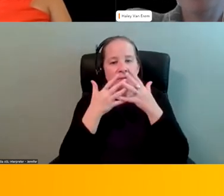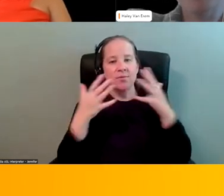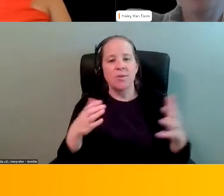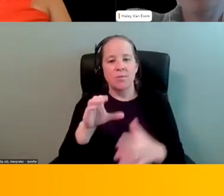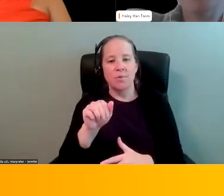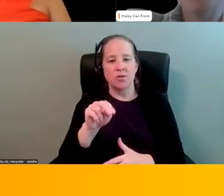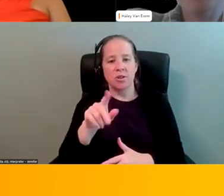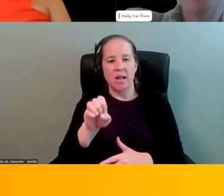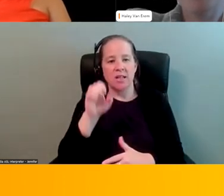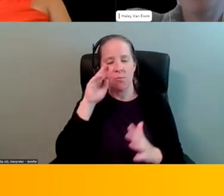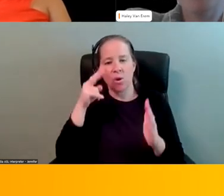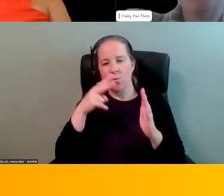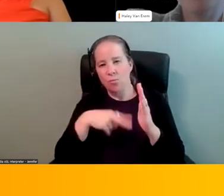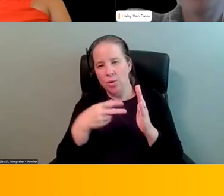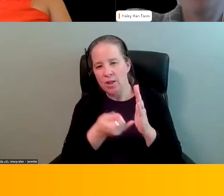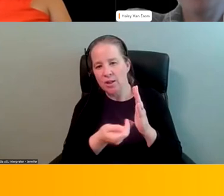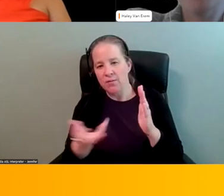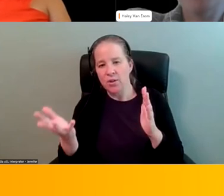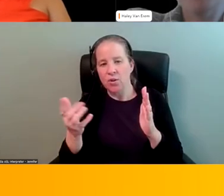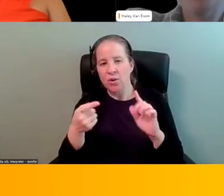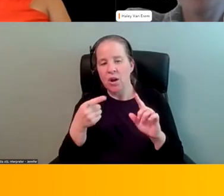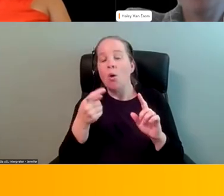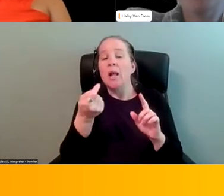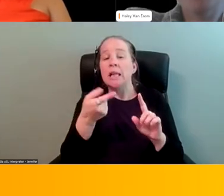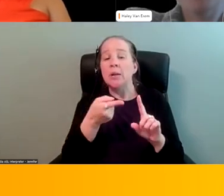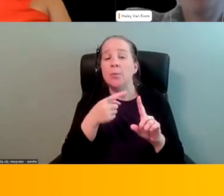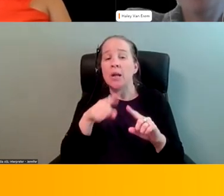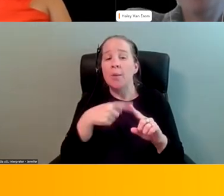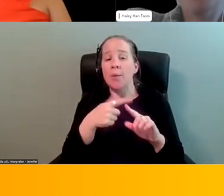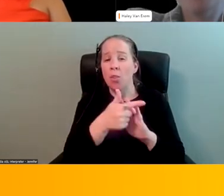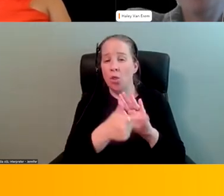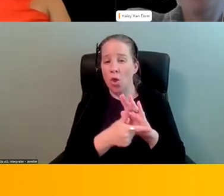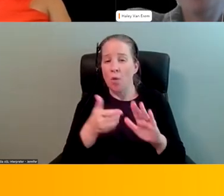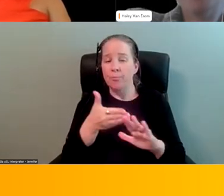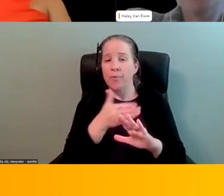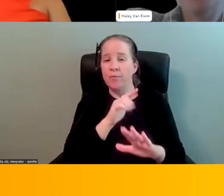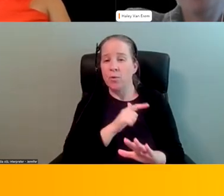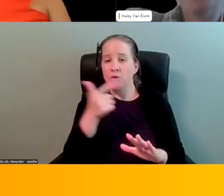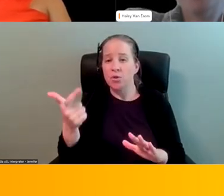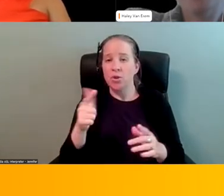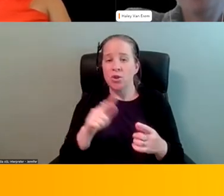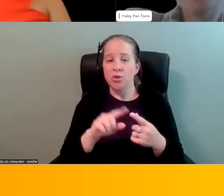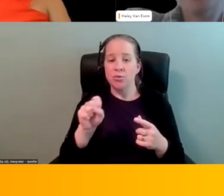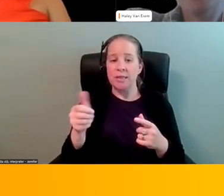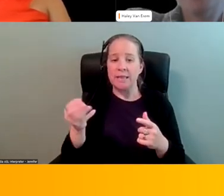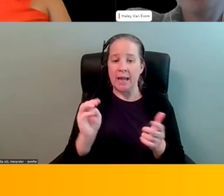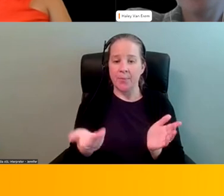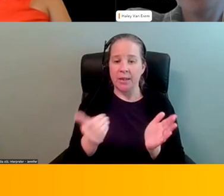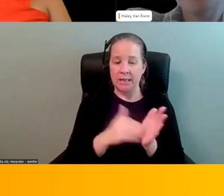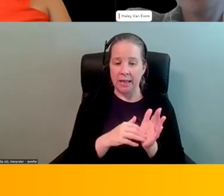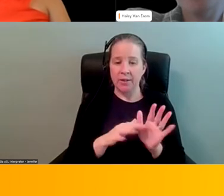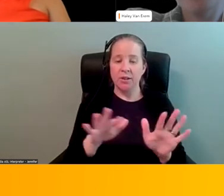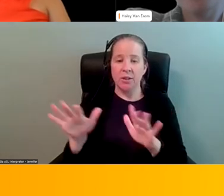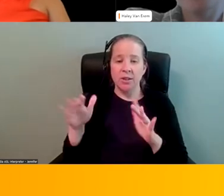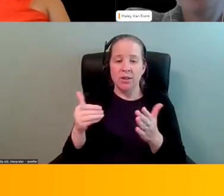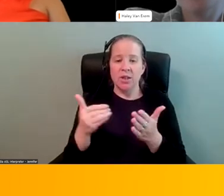I'm going to read just a little bit of what the law says before turning to, um, to Sam again. So this is, this is